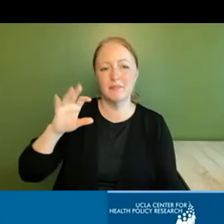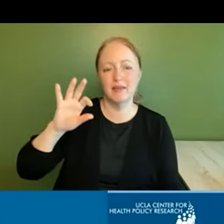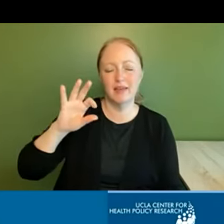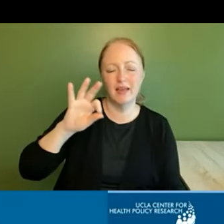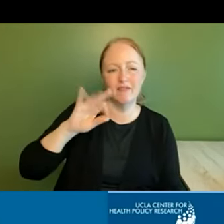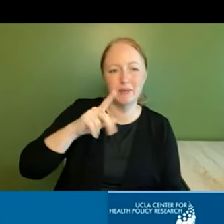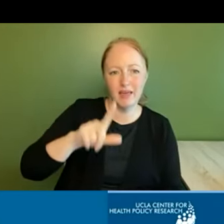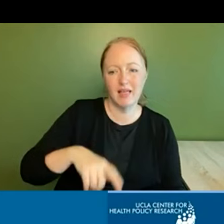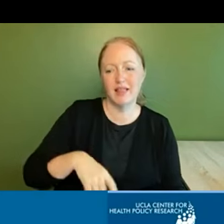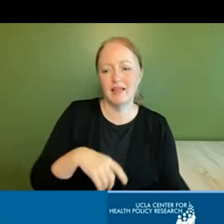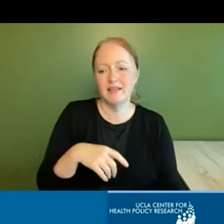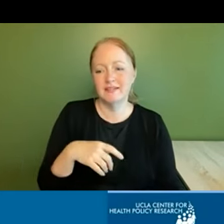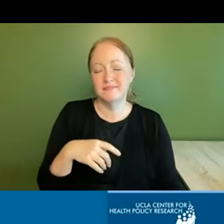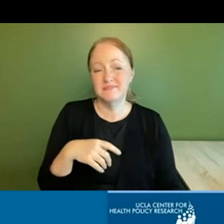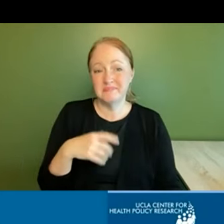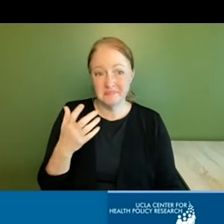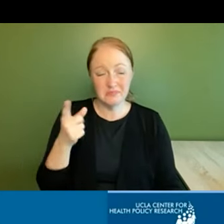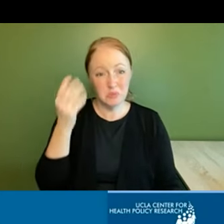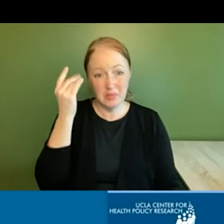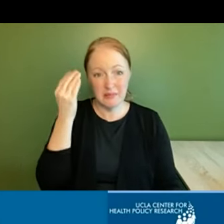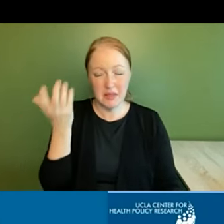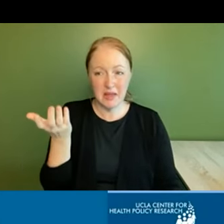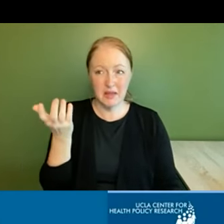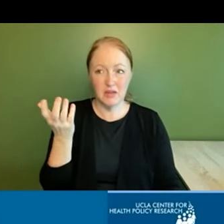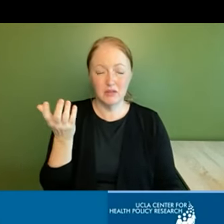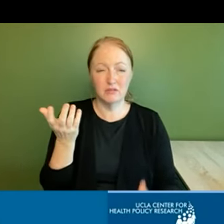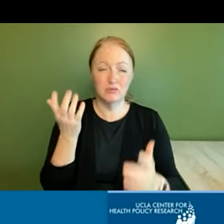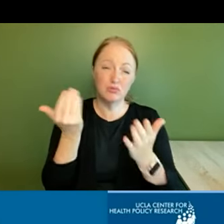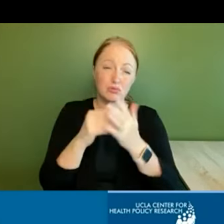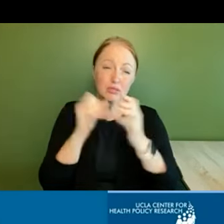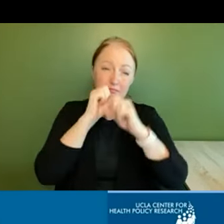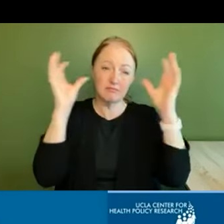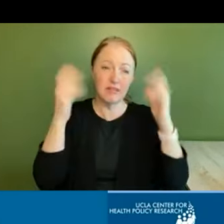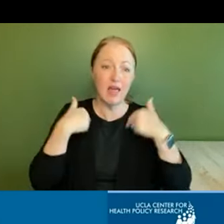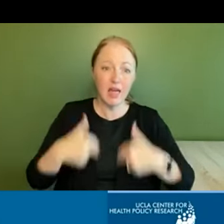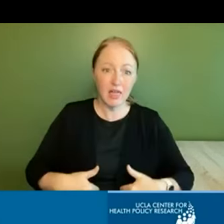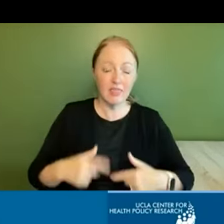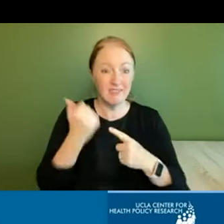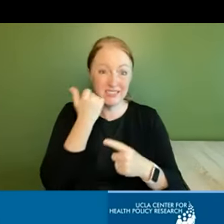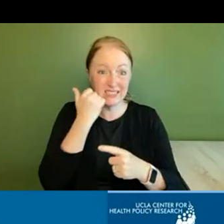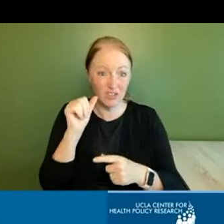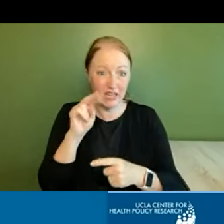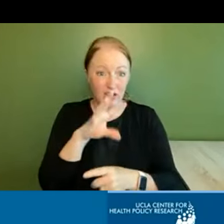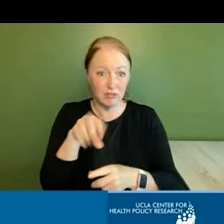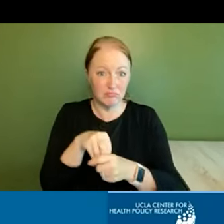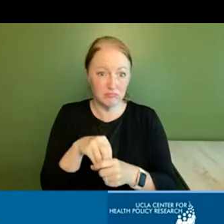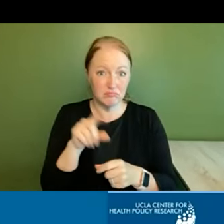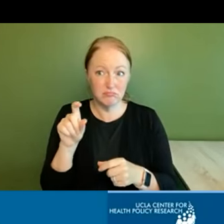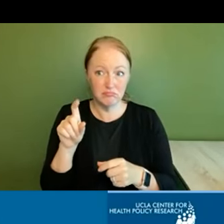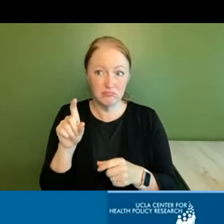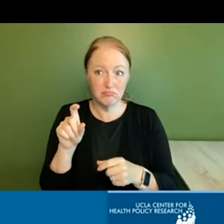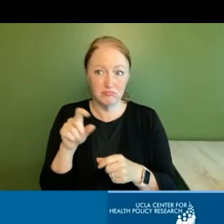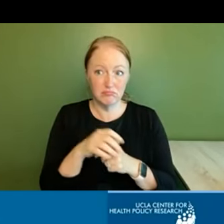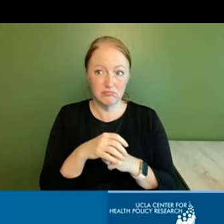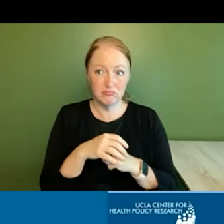so i'm just wondering you know when you're thinking about reimagining health if dental care is included in that